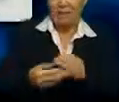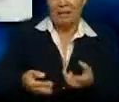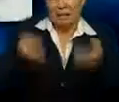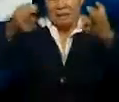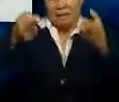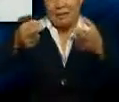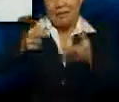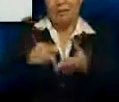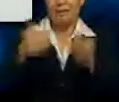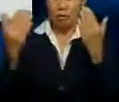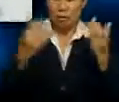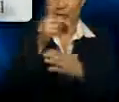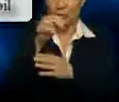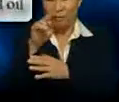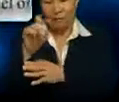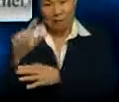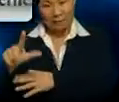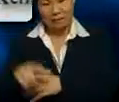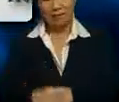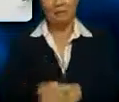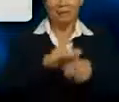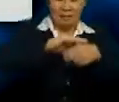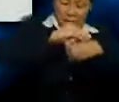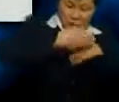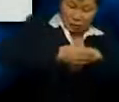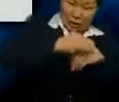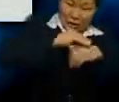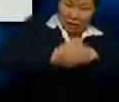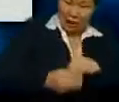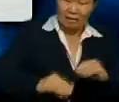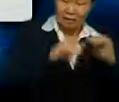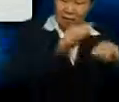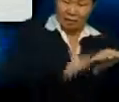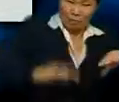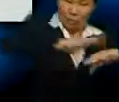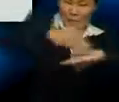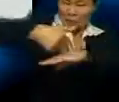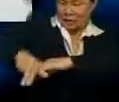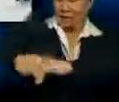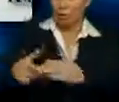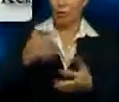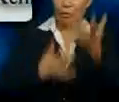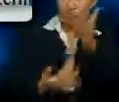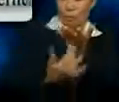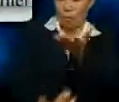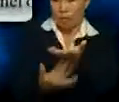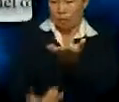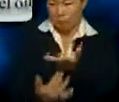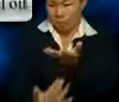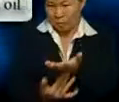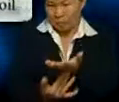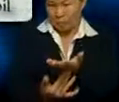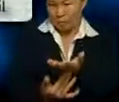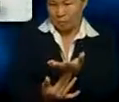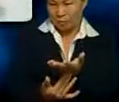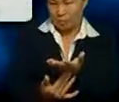compared to the kernel. The shell will be stored above and will be sent to the boiler as fuel just like the fibre from the mesocarp.